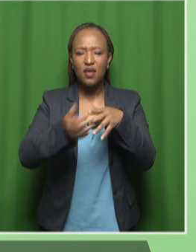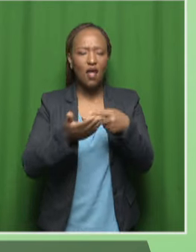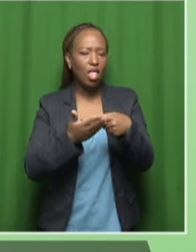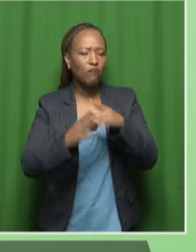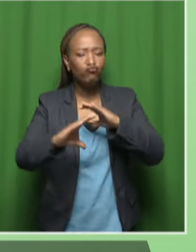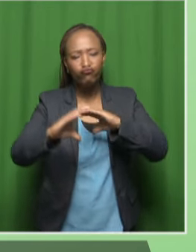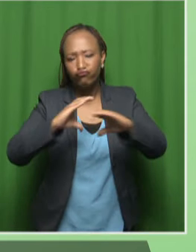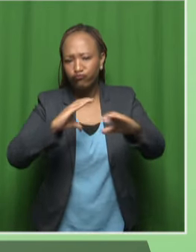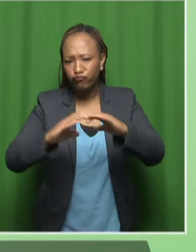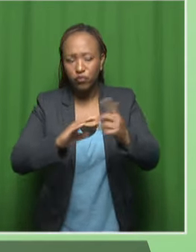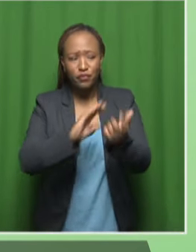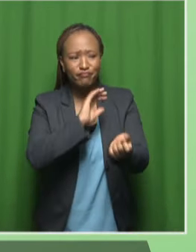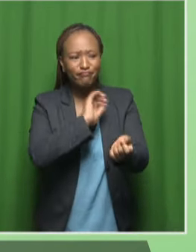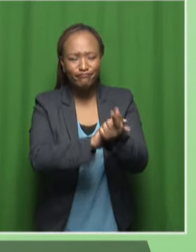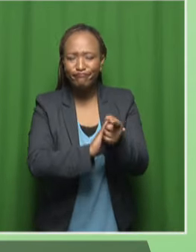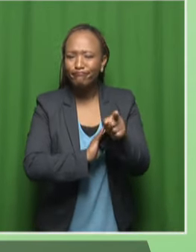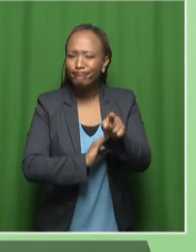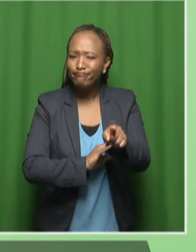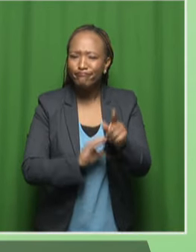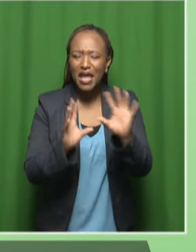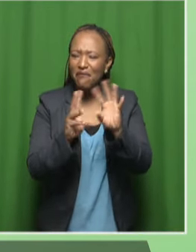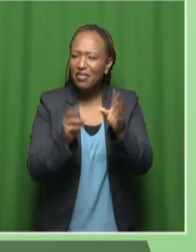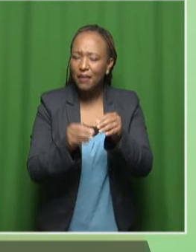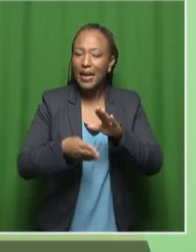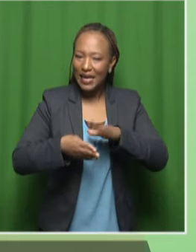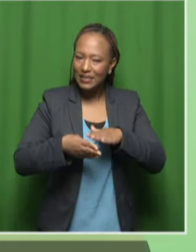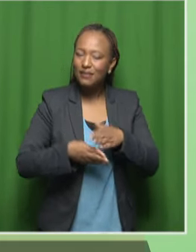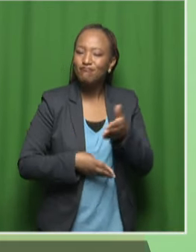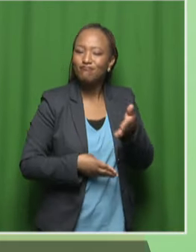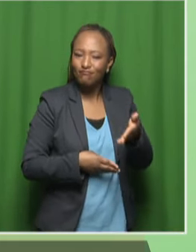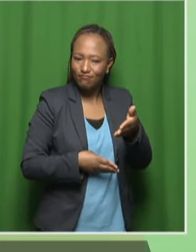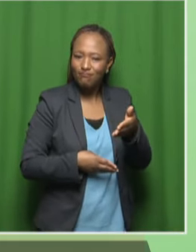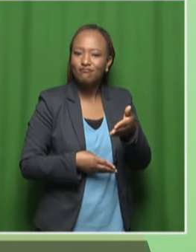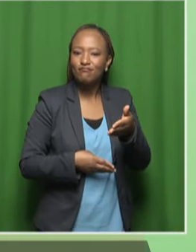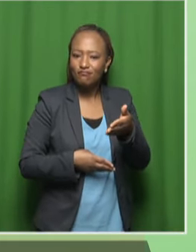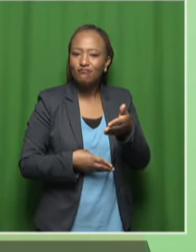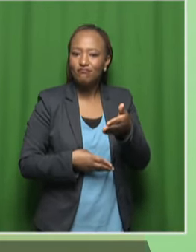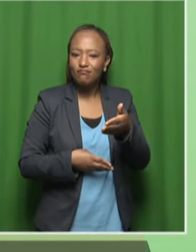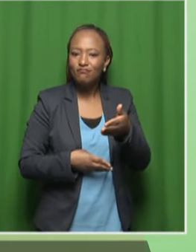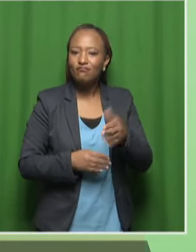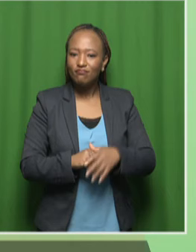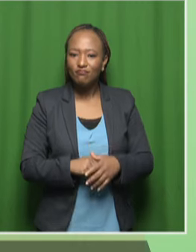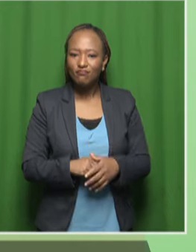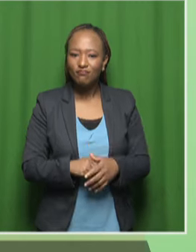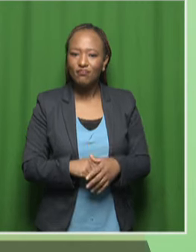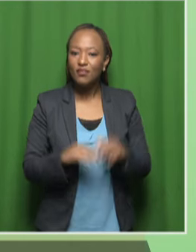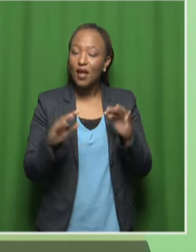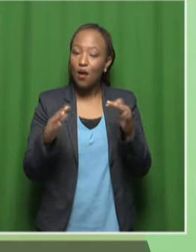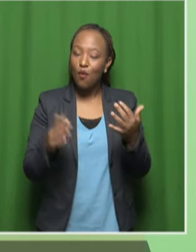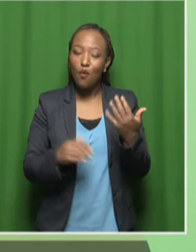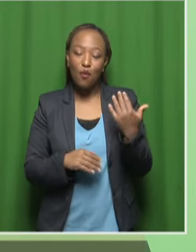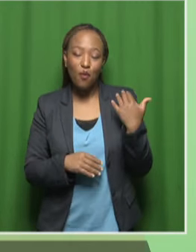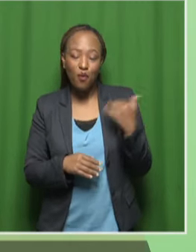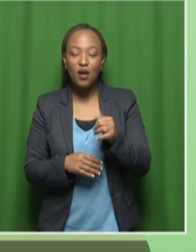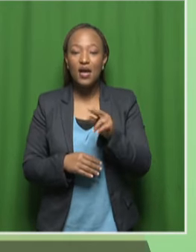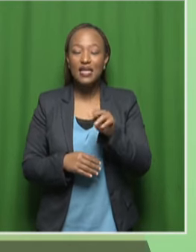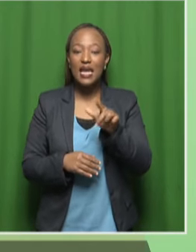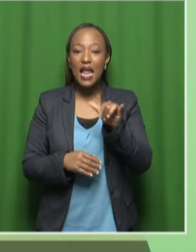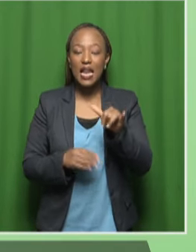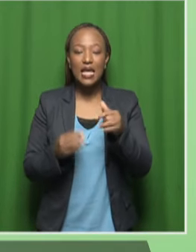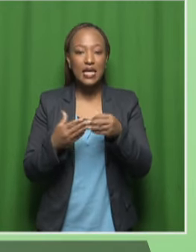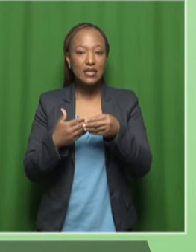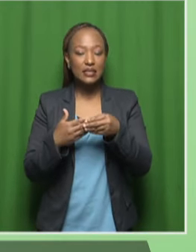happen and they happen for a reason. When I was in the movie, I think the way Lely directed me,